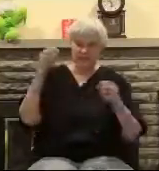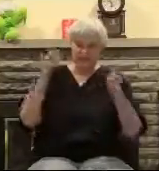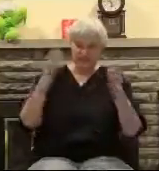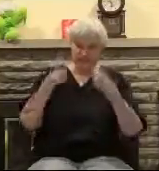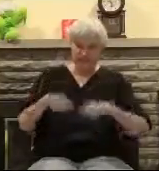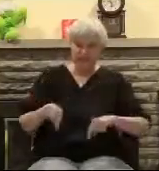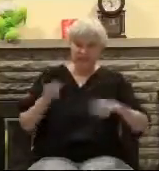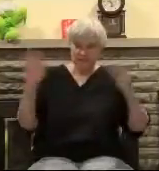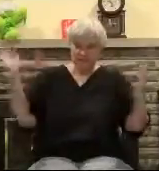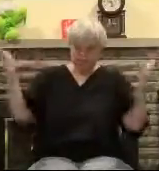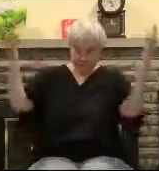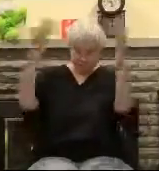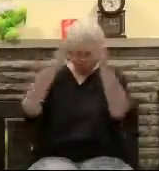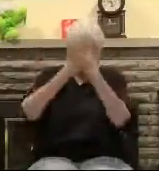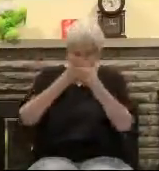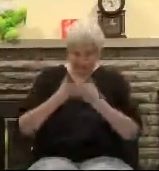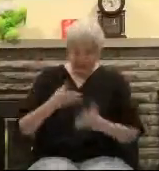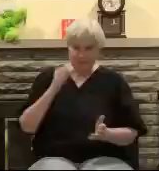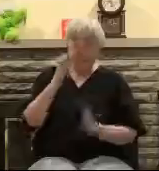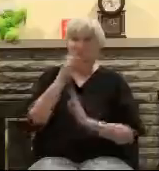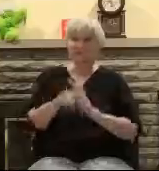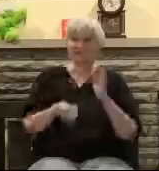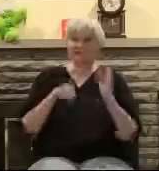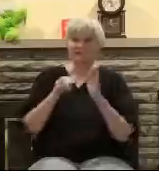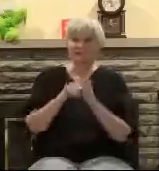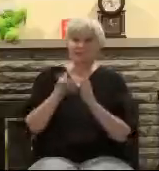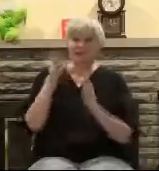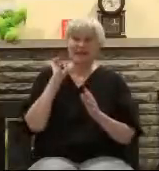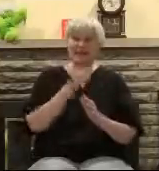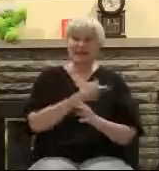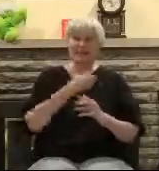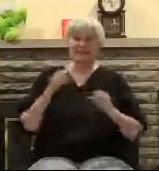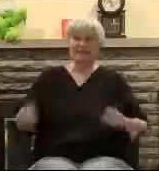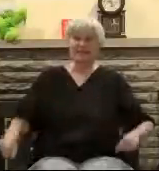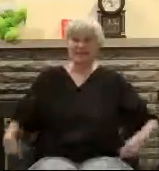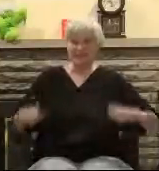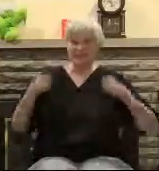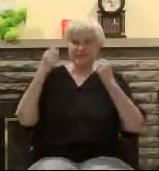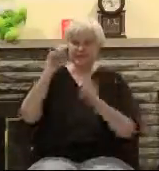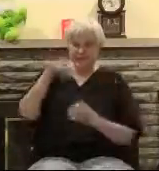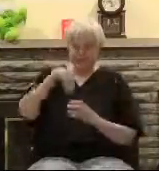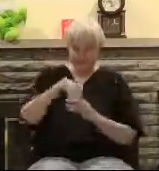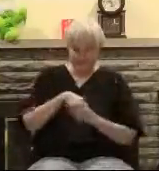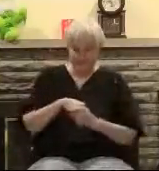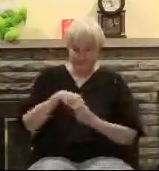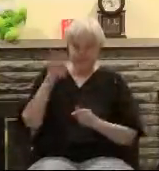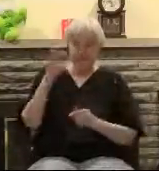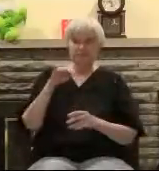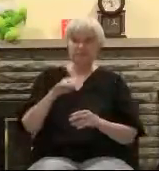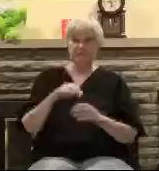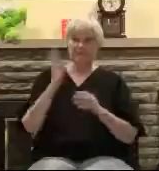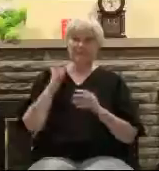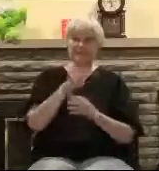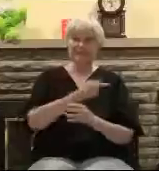each one of you who stand for the biblical gospel of Jesus Christ while standing up for biblical morality and truth